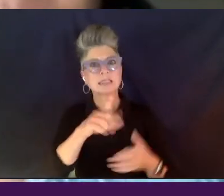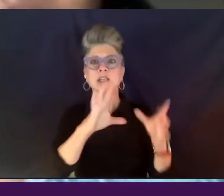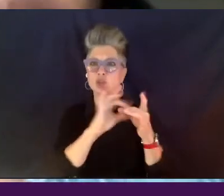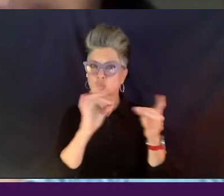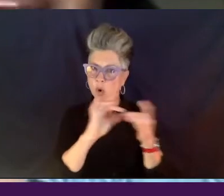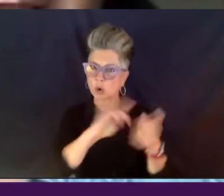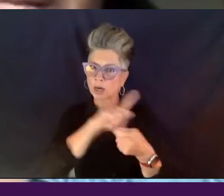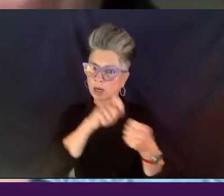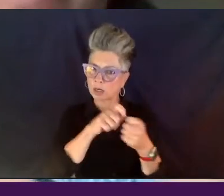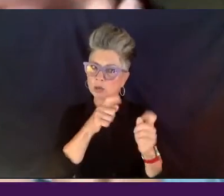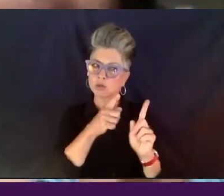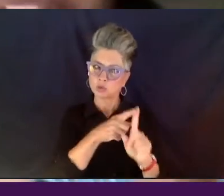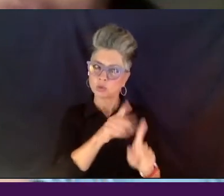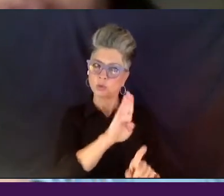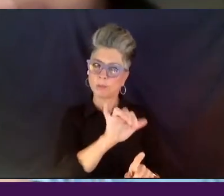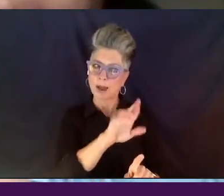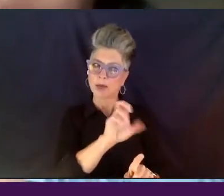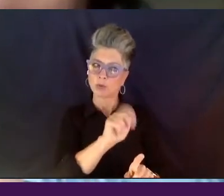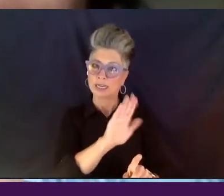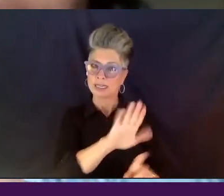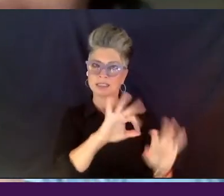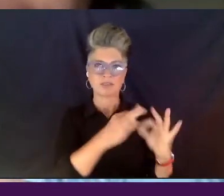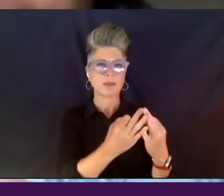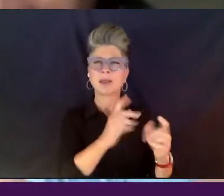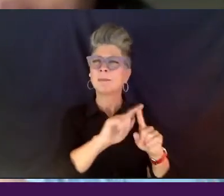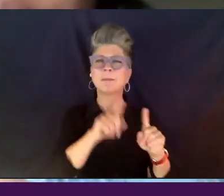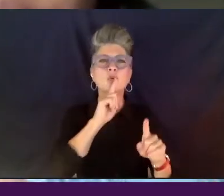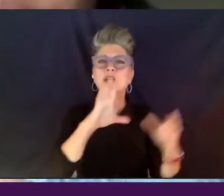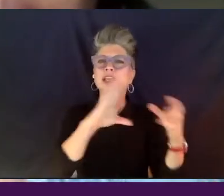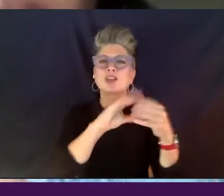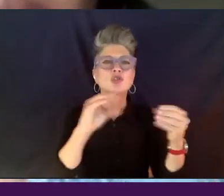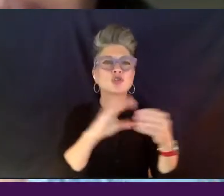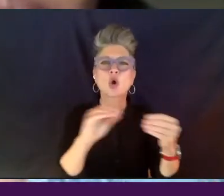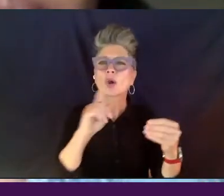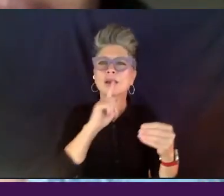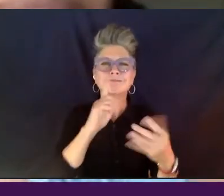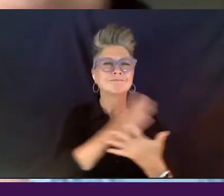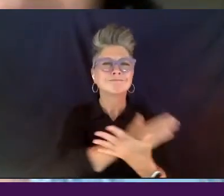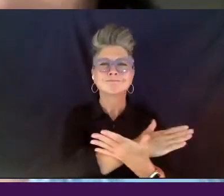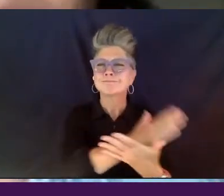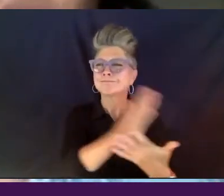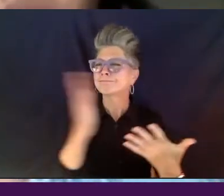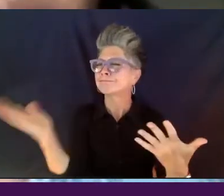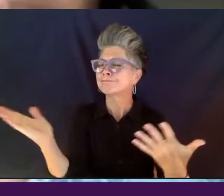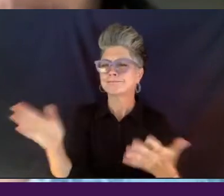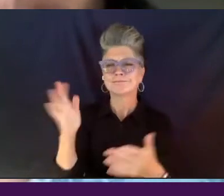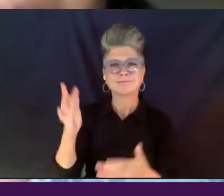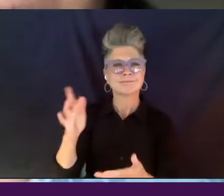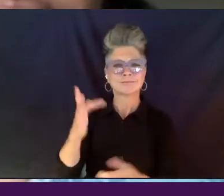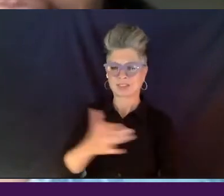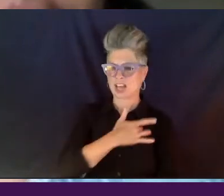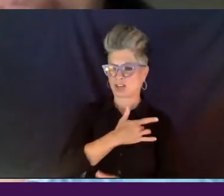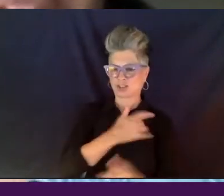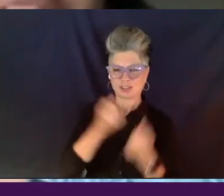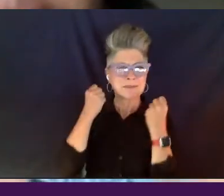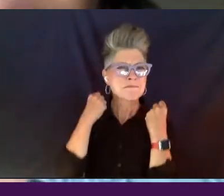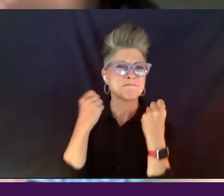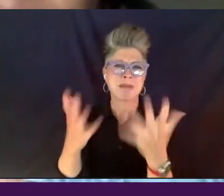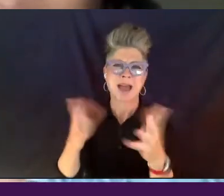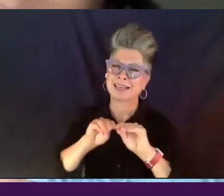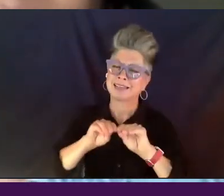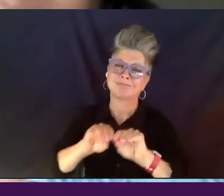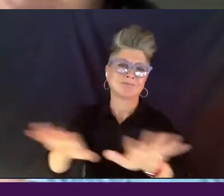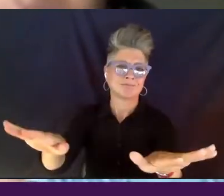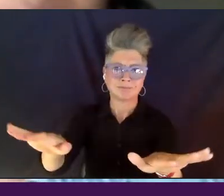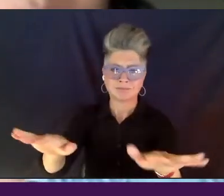family, that it's really a universal story. It's a universal story of African Americans, um, in